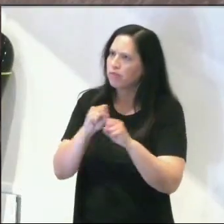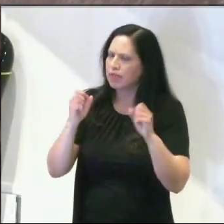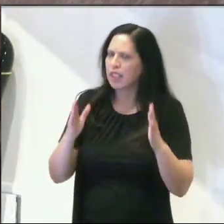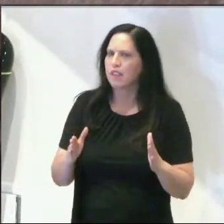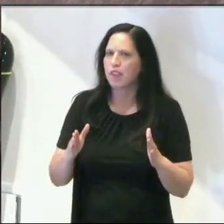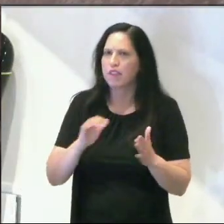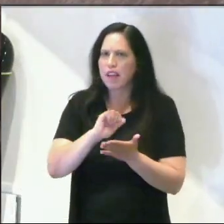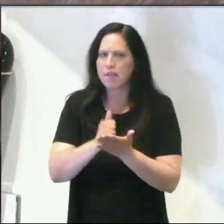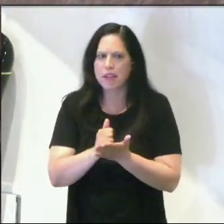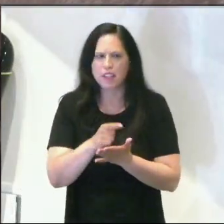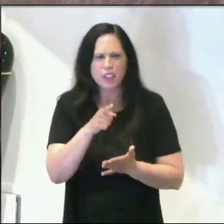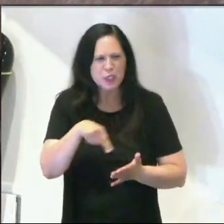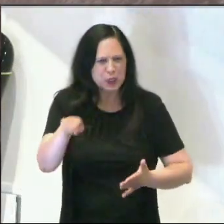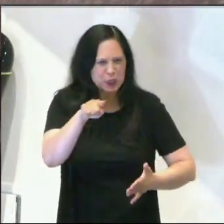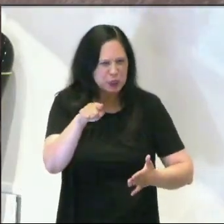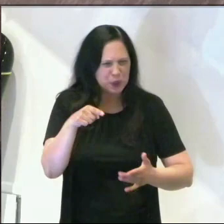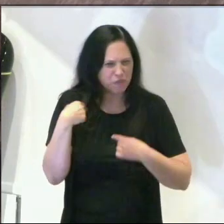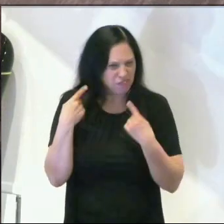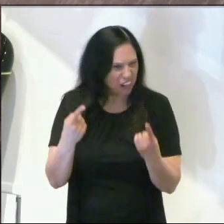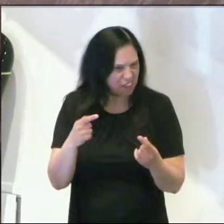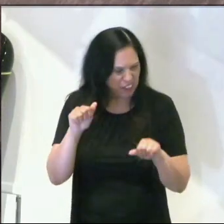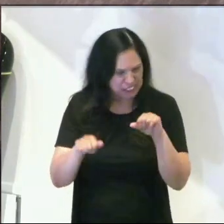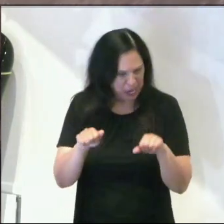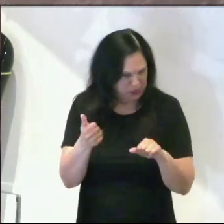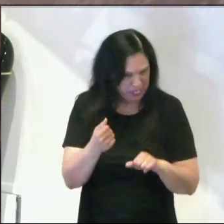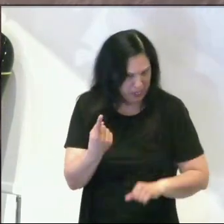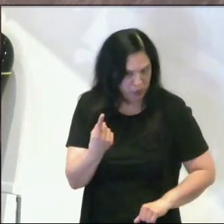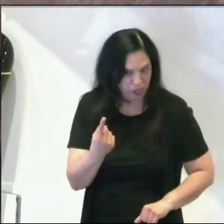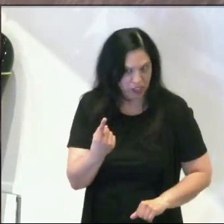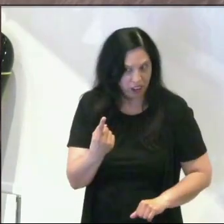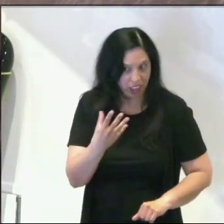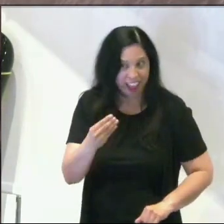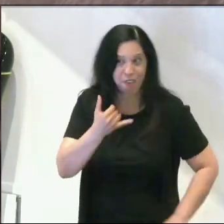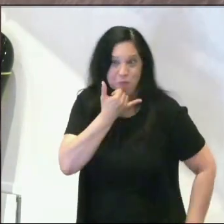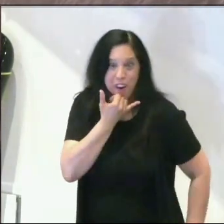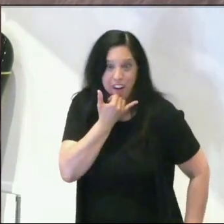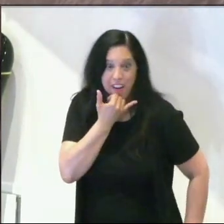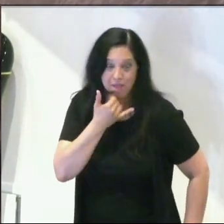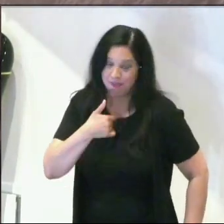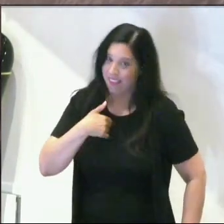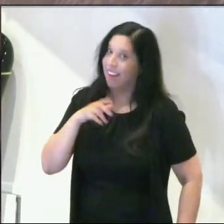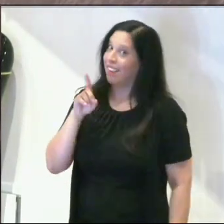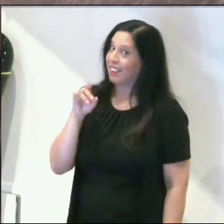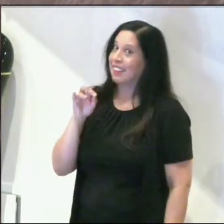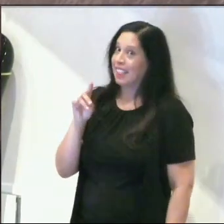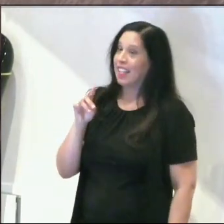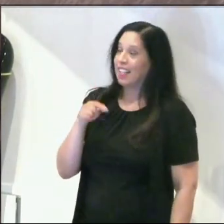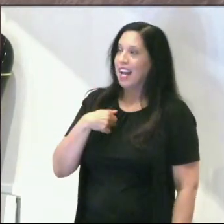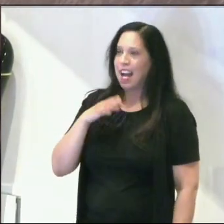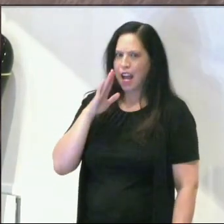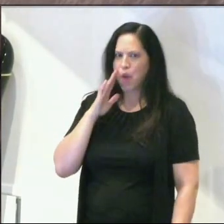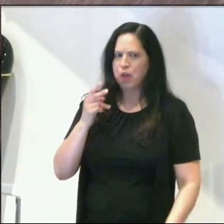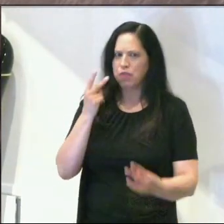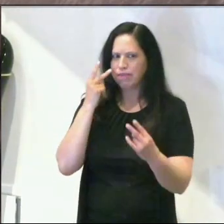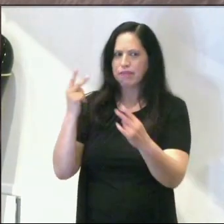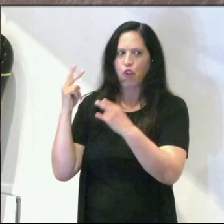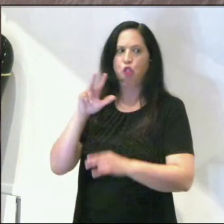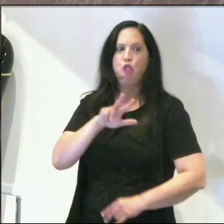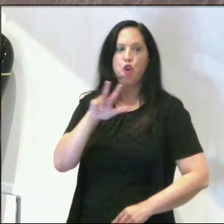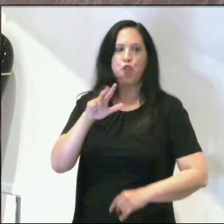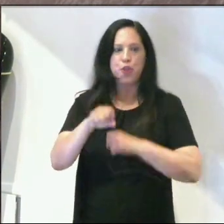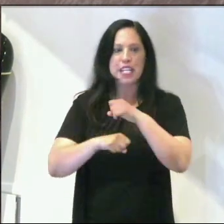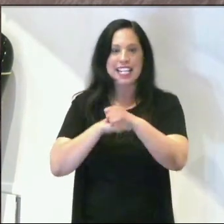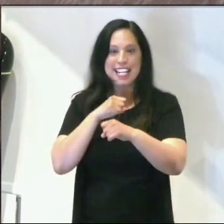Have you ever doubted anybody and been wrong? Boy, I sure did. So I'm going to take you back 33 years ago to